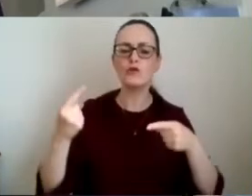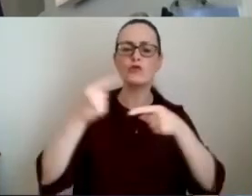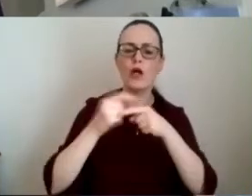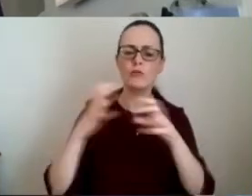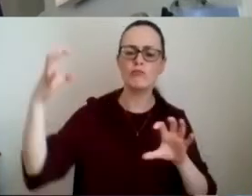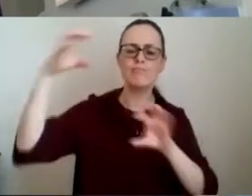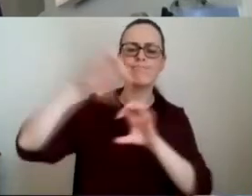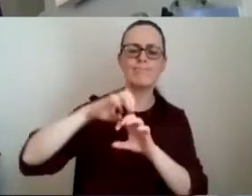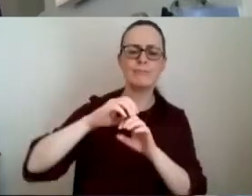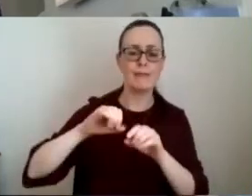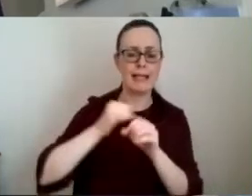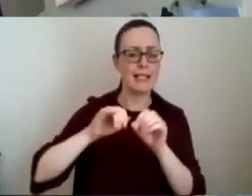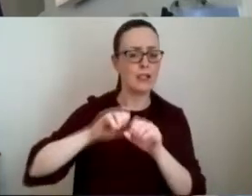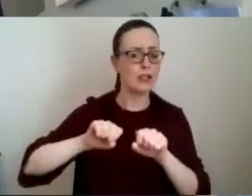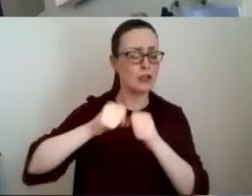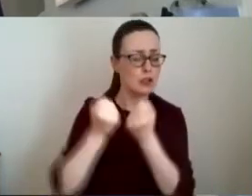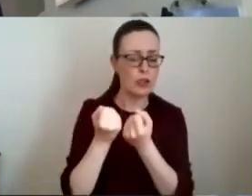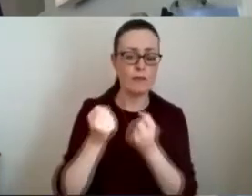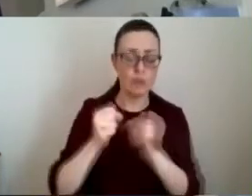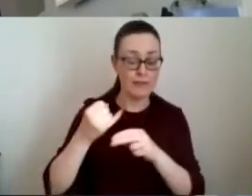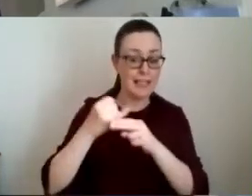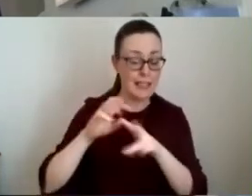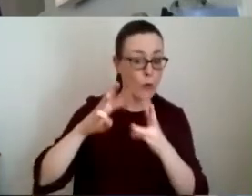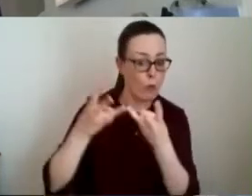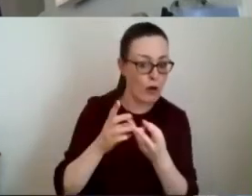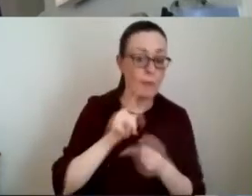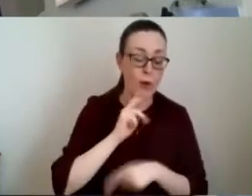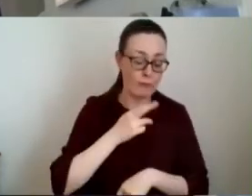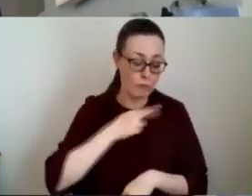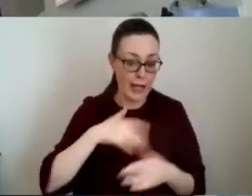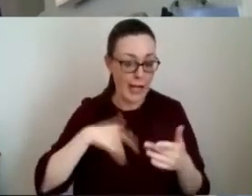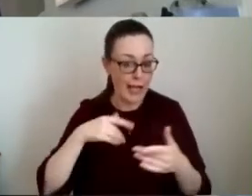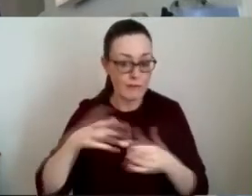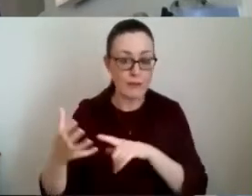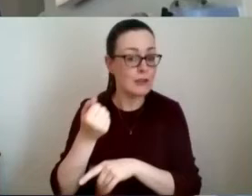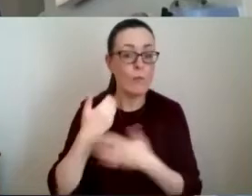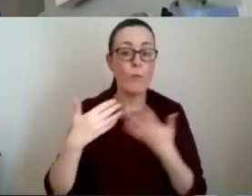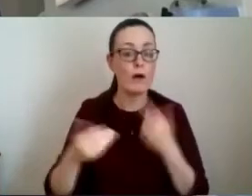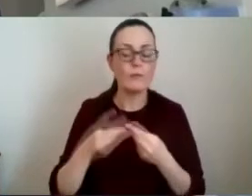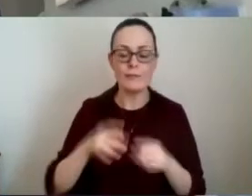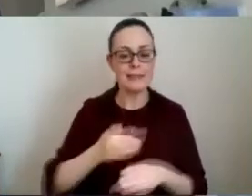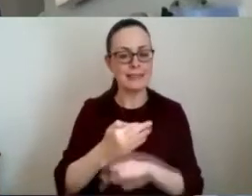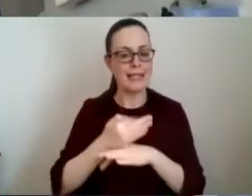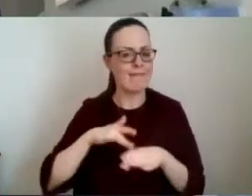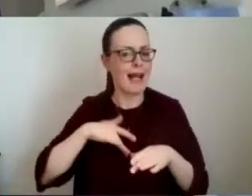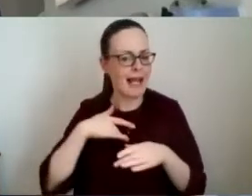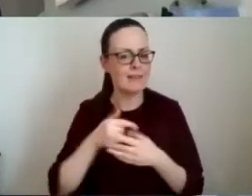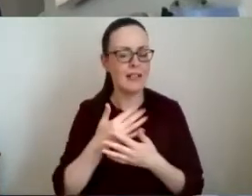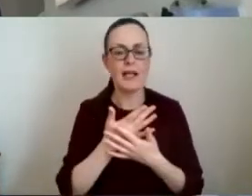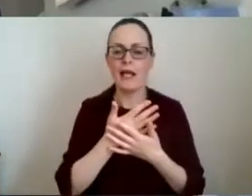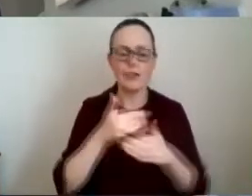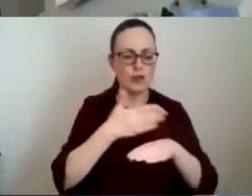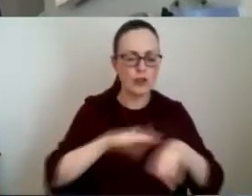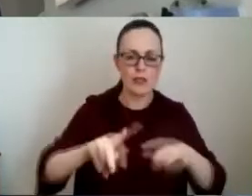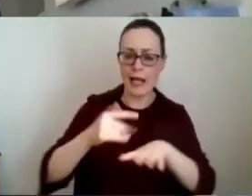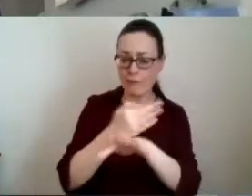service in the world our achievement in reality is that lives have been saved and many children and their families have